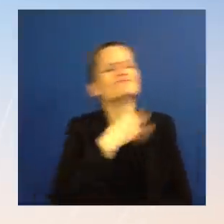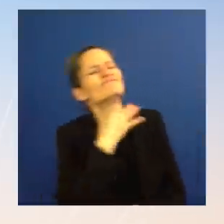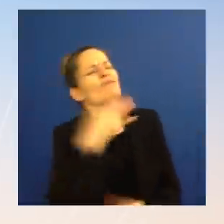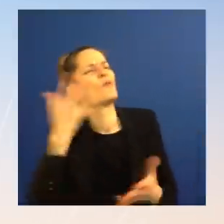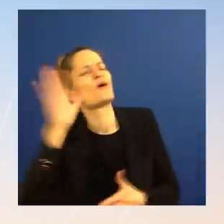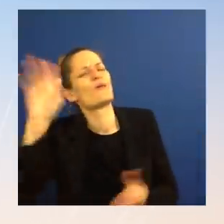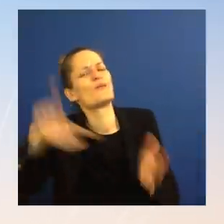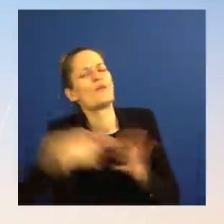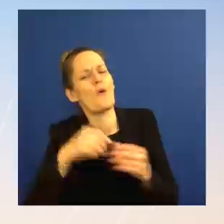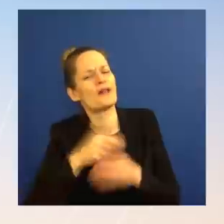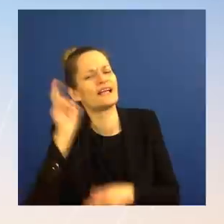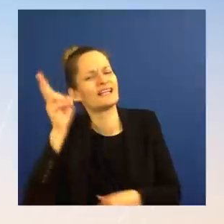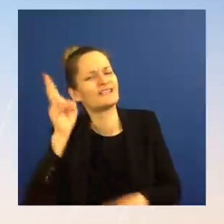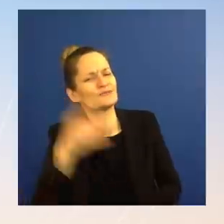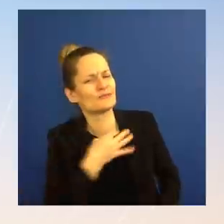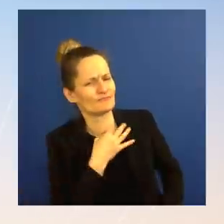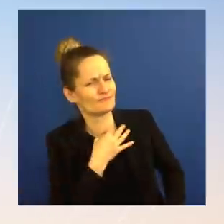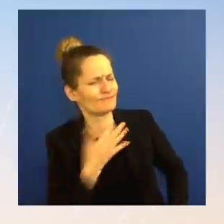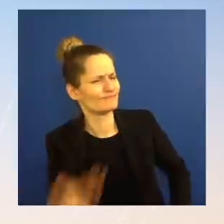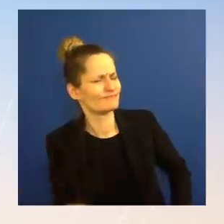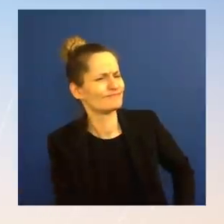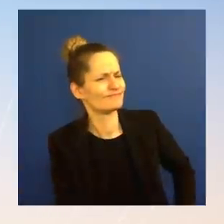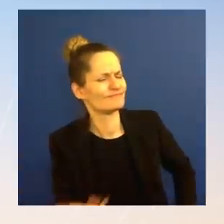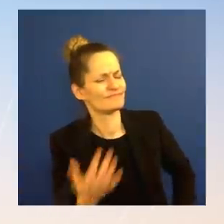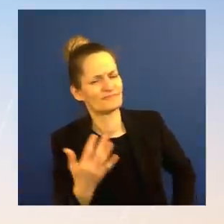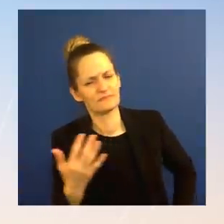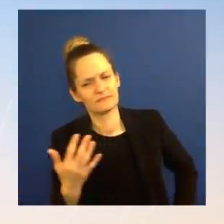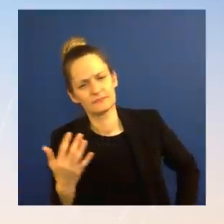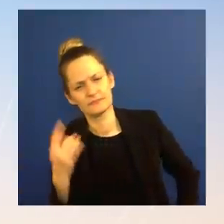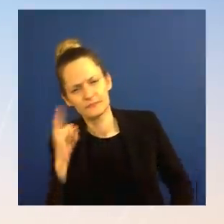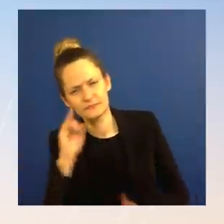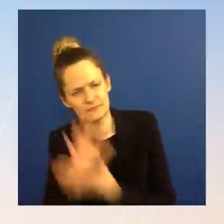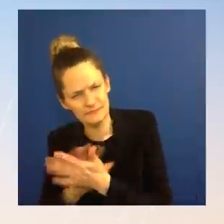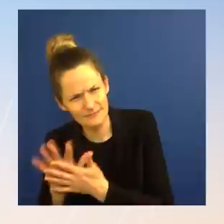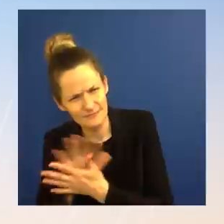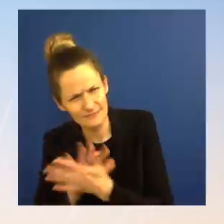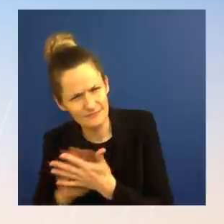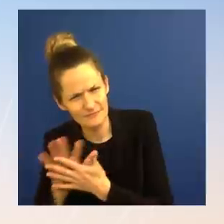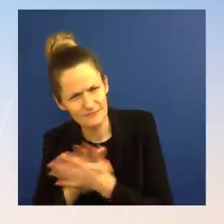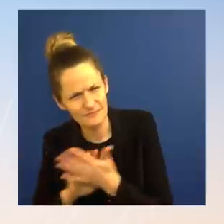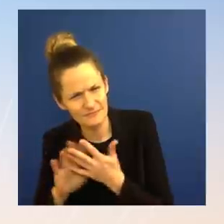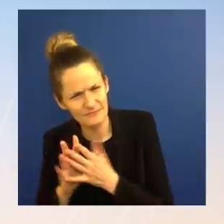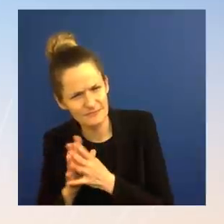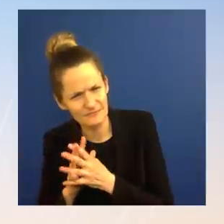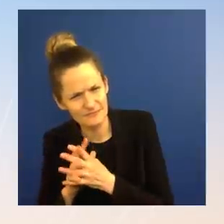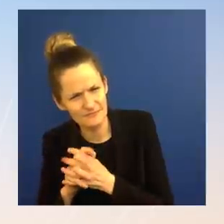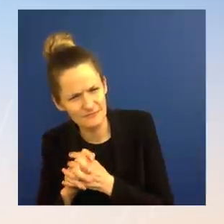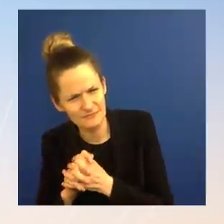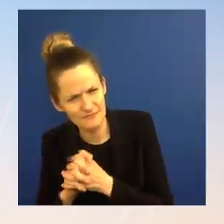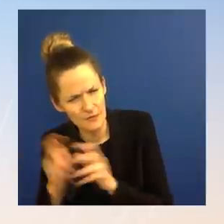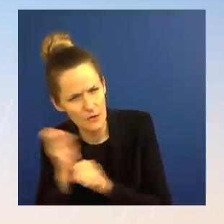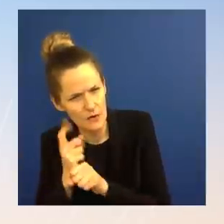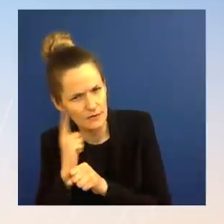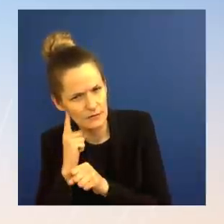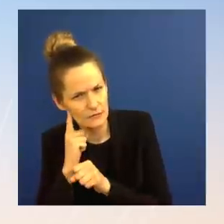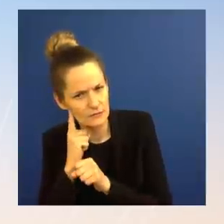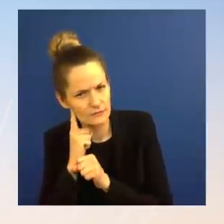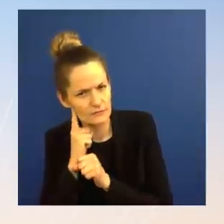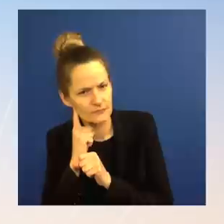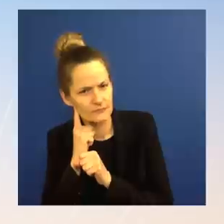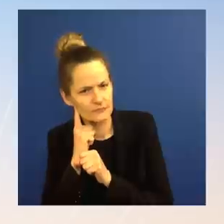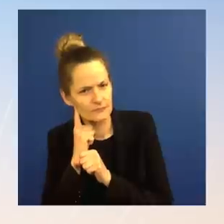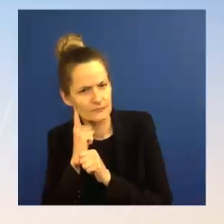of NATO. What is the White House thinking on Jens Stoltenberg stepping down in just a few months as the leader of the alliance?